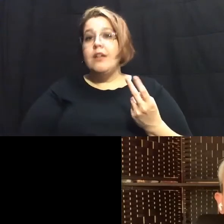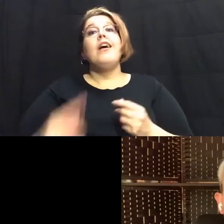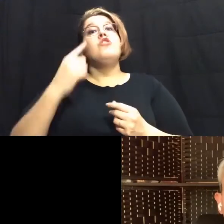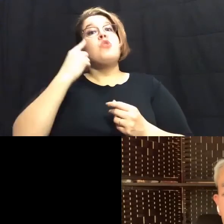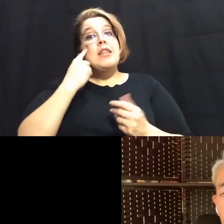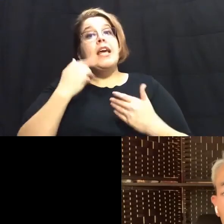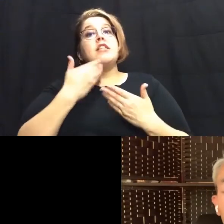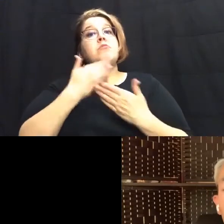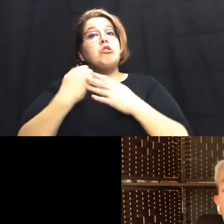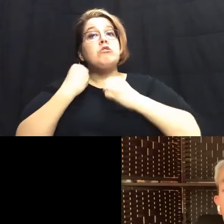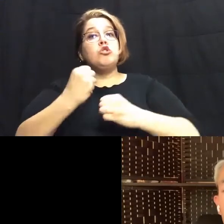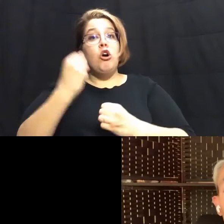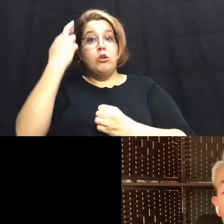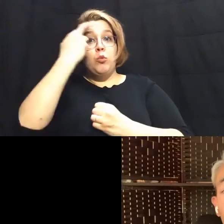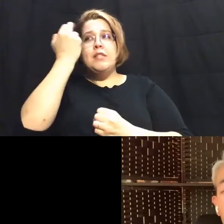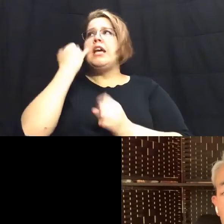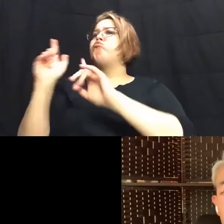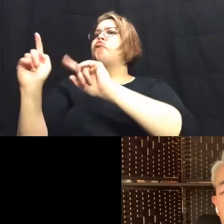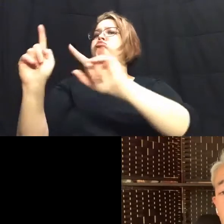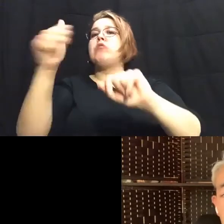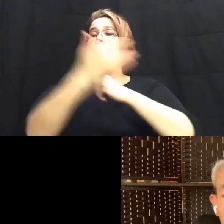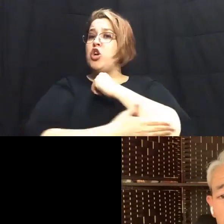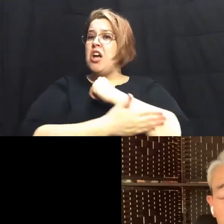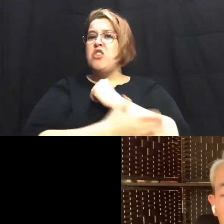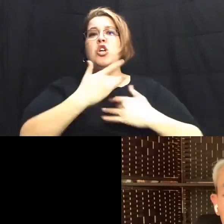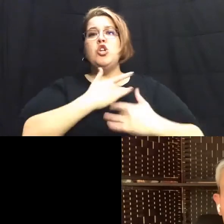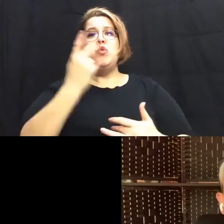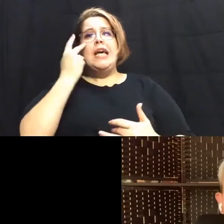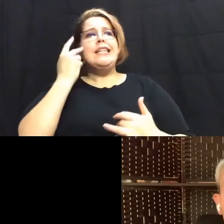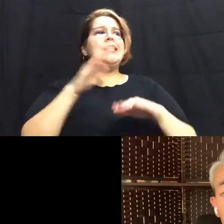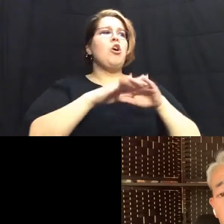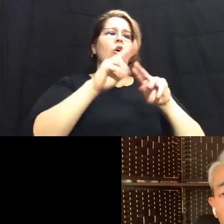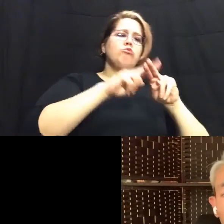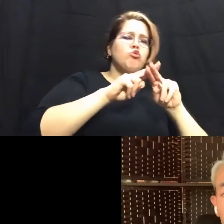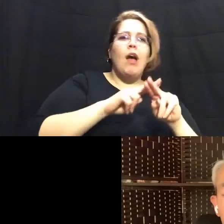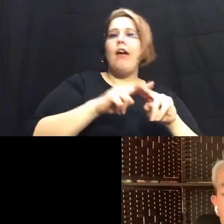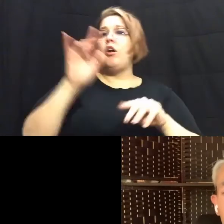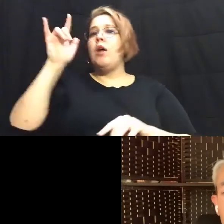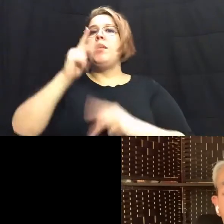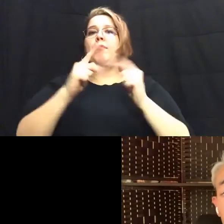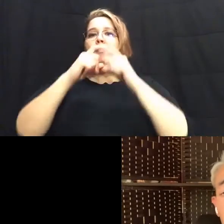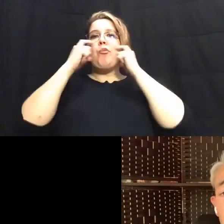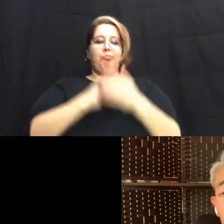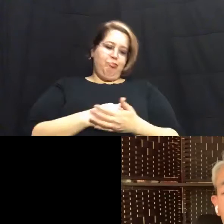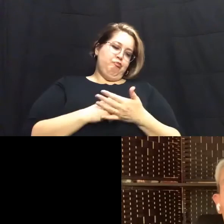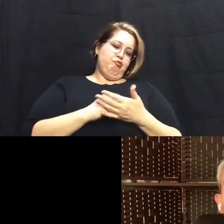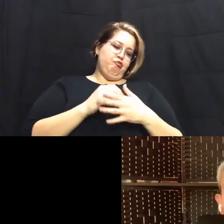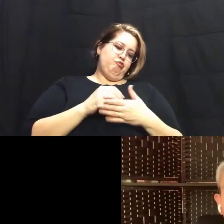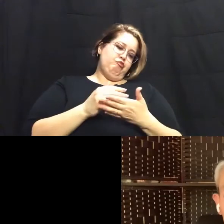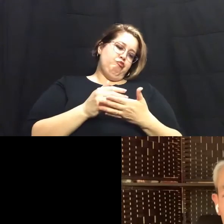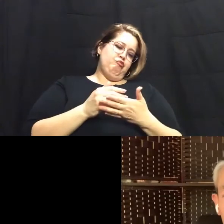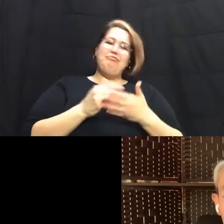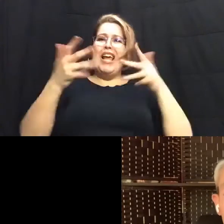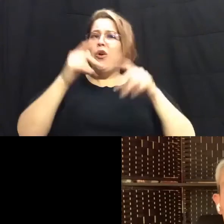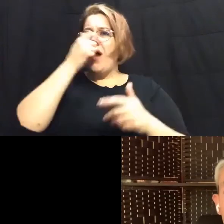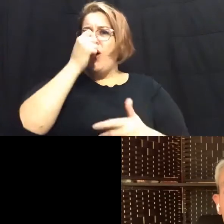um elaine and if you go to other countries you quite often see in a train or in a plane people wearing a mask and it's simply because they don't want have a cold